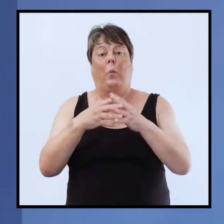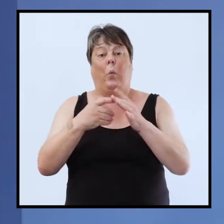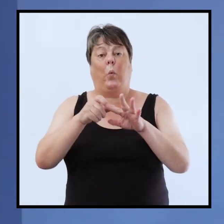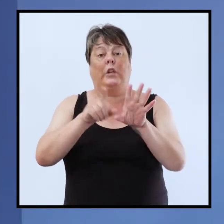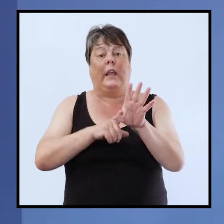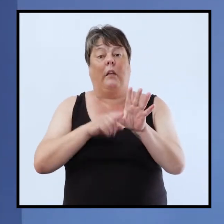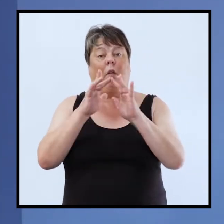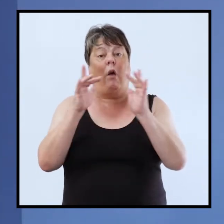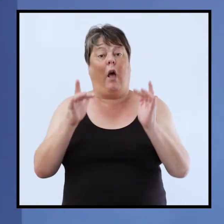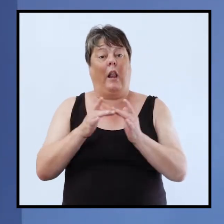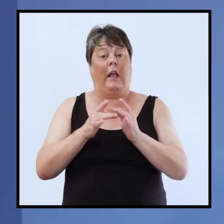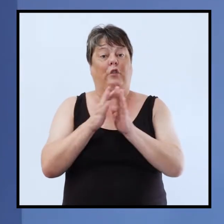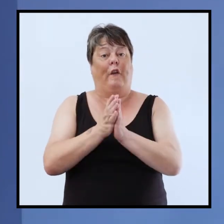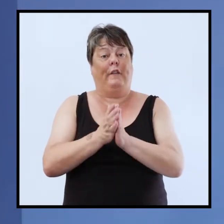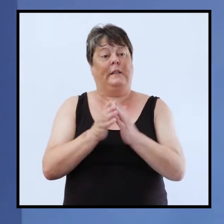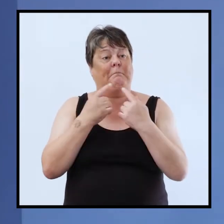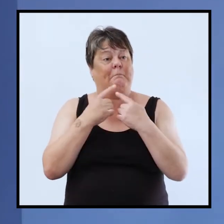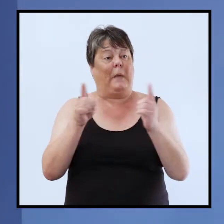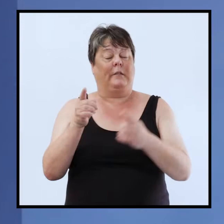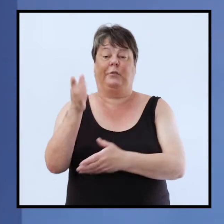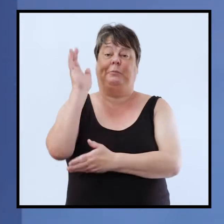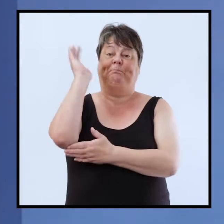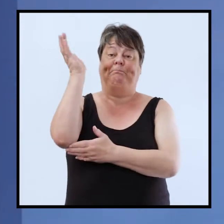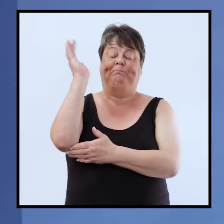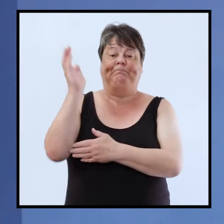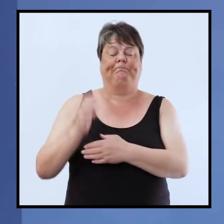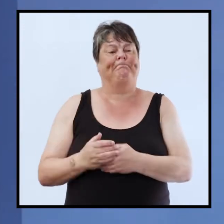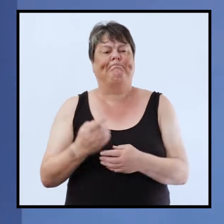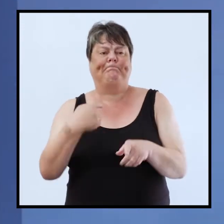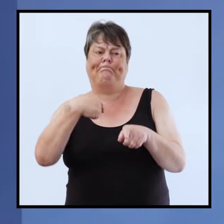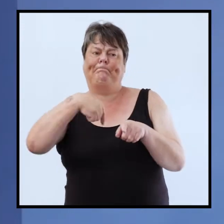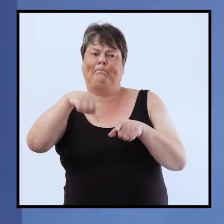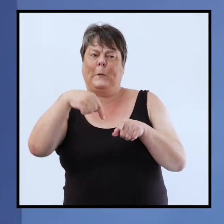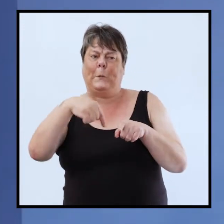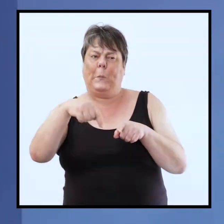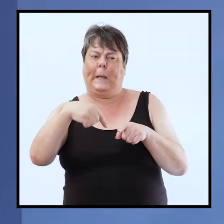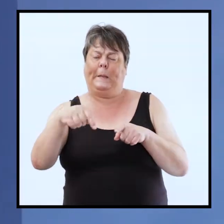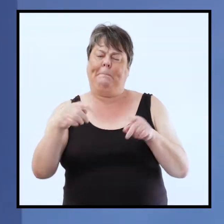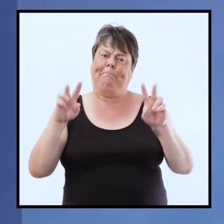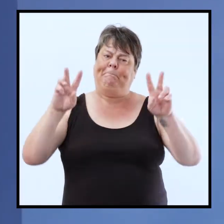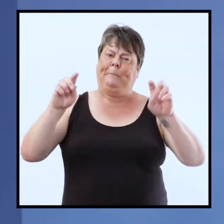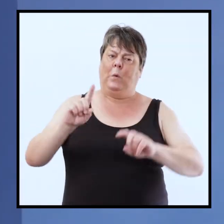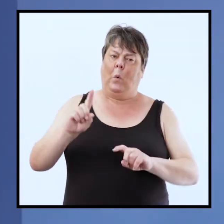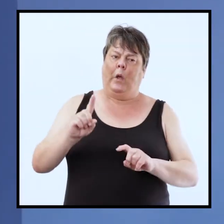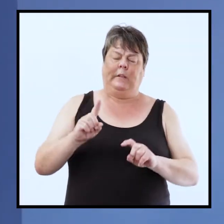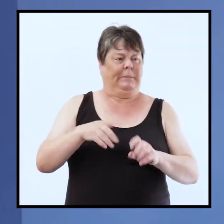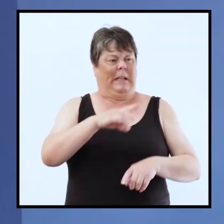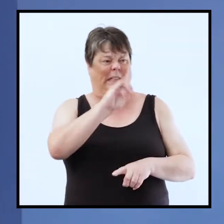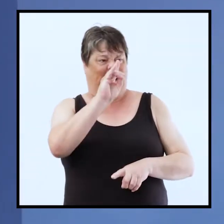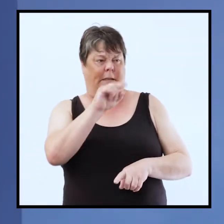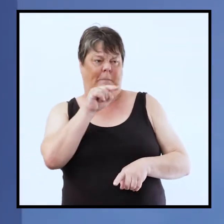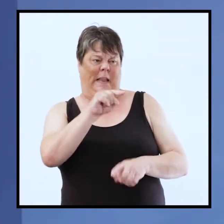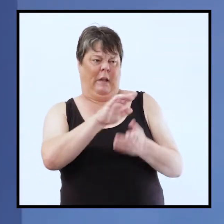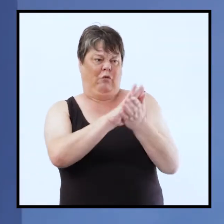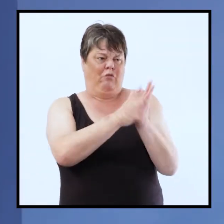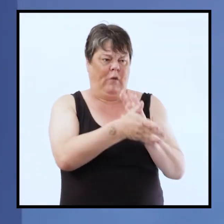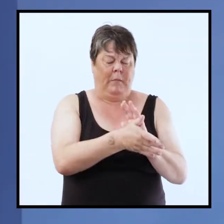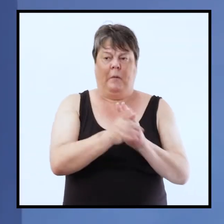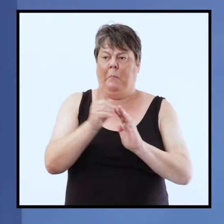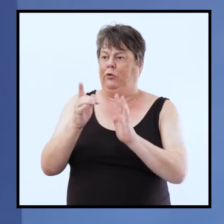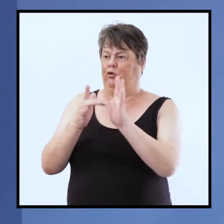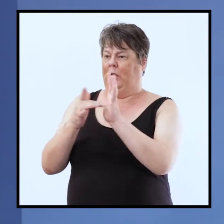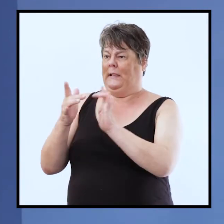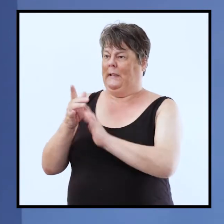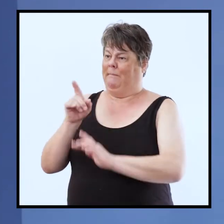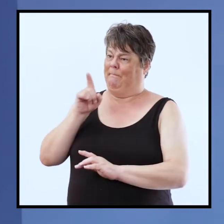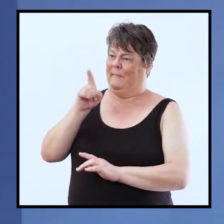Message. And this week I'm going to be talking, the title is Crippled by Satan, Healed by Jesus.